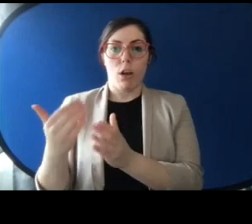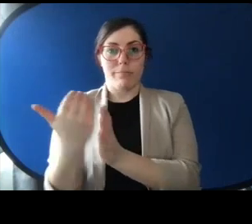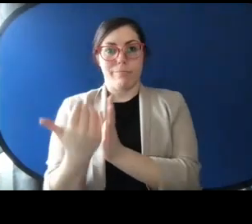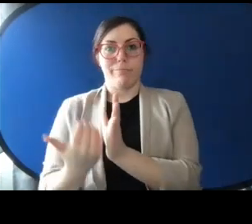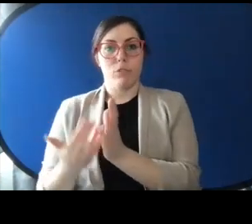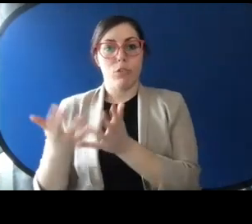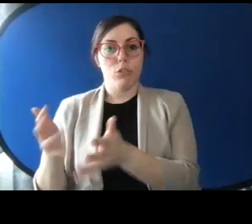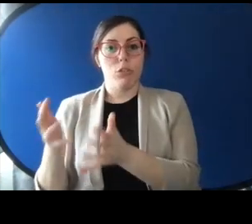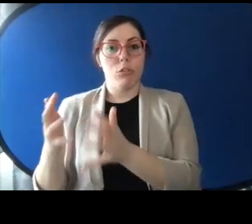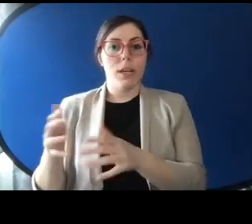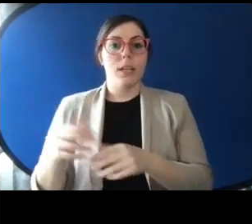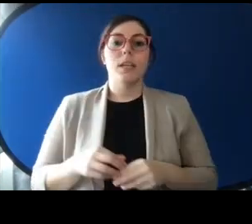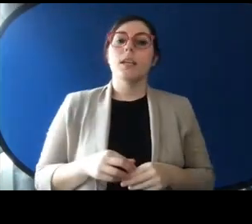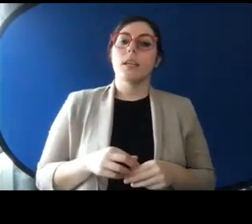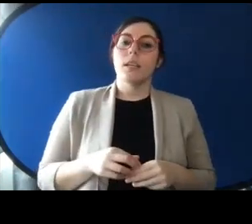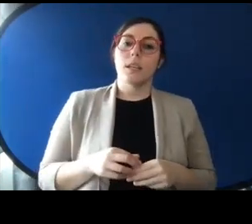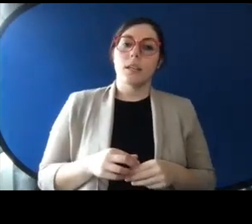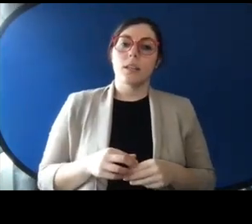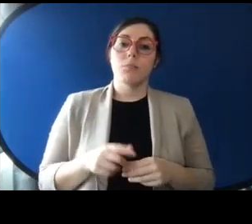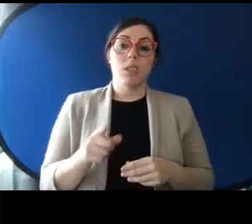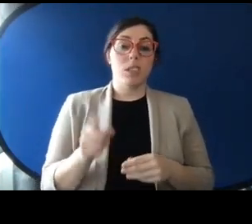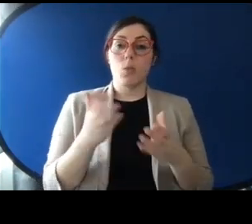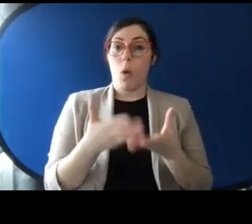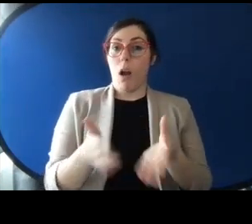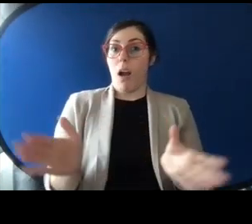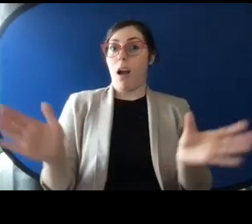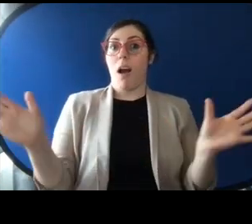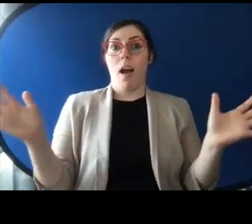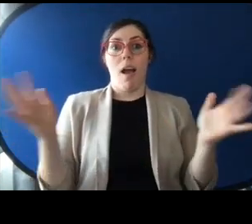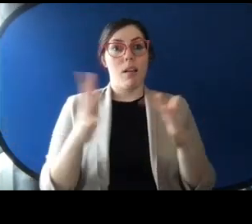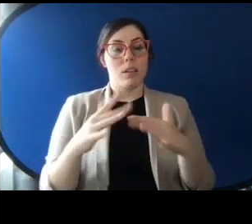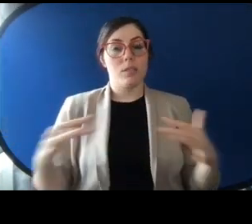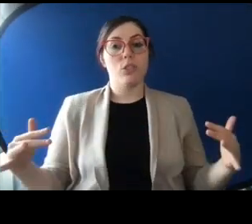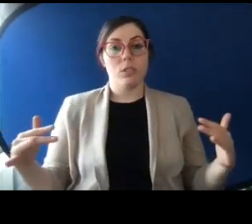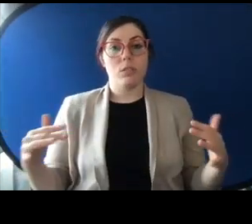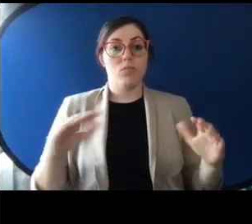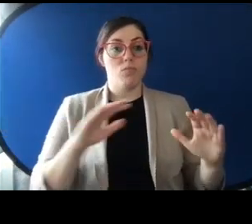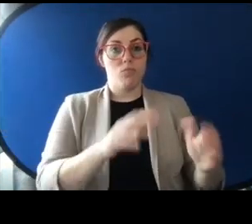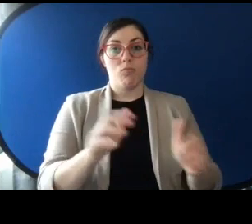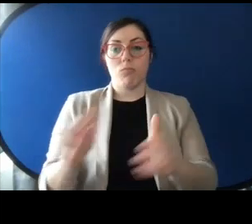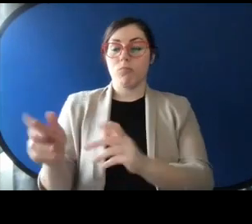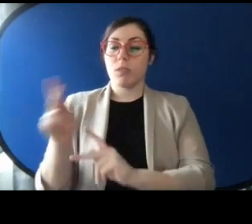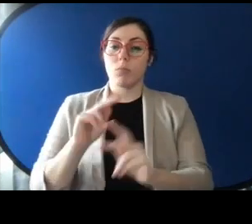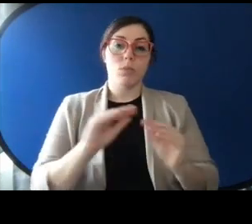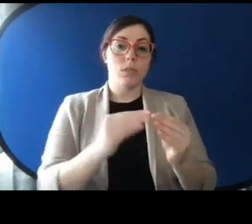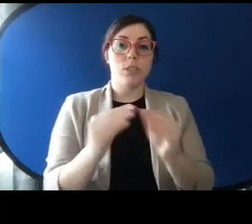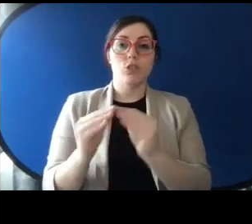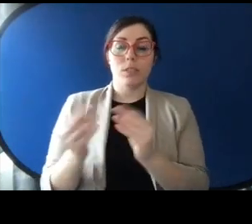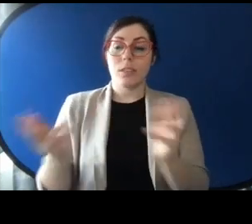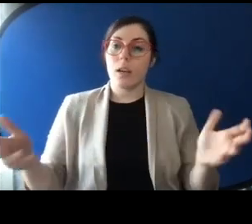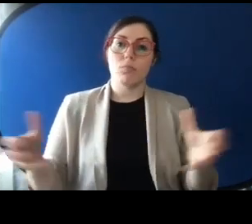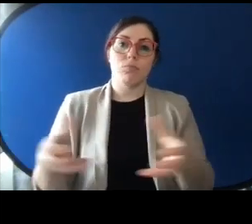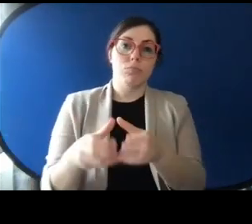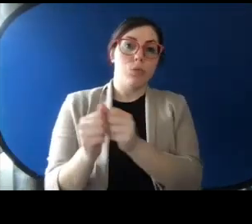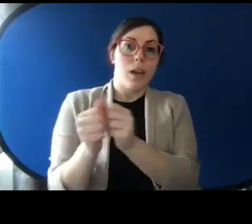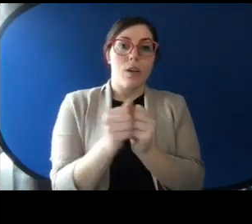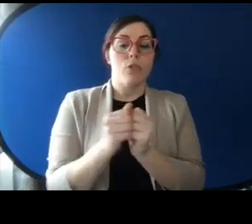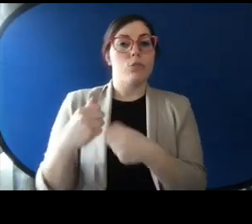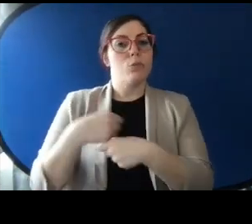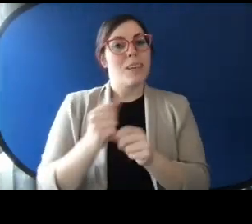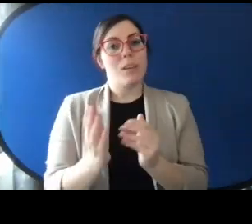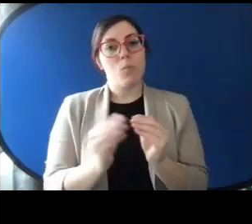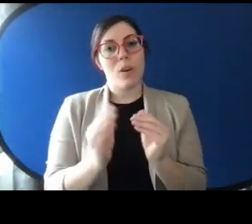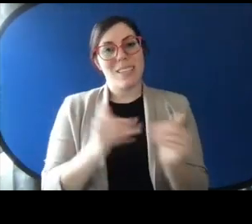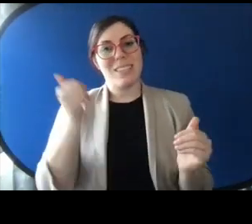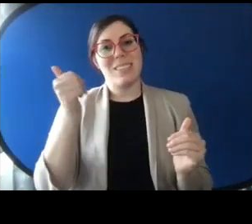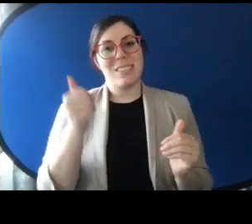So it is a wide diverse set of folks, they're all trying to come together and make data processing easy and to have licenses just be